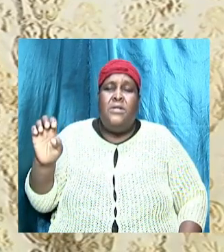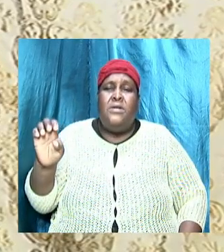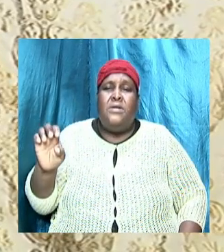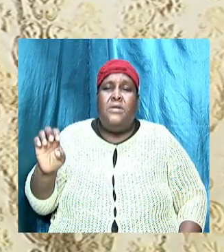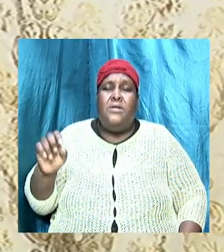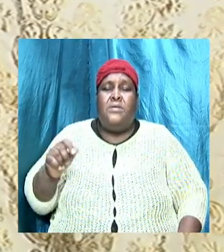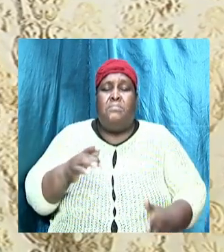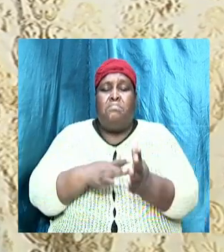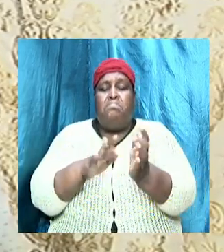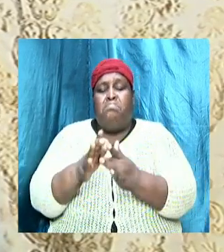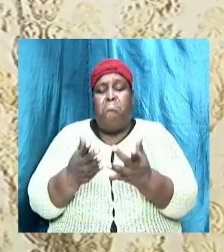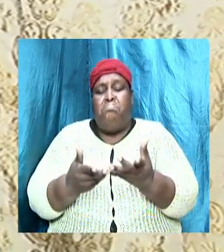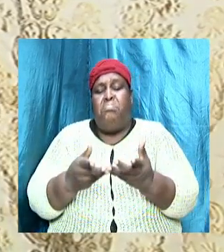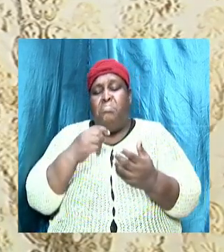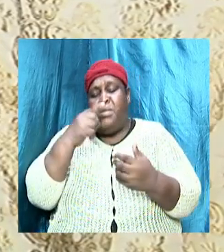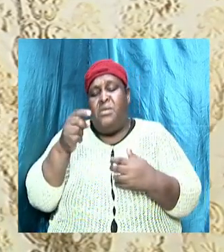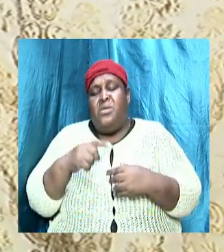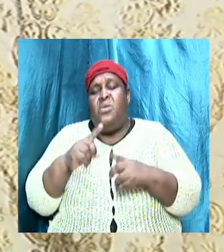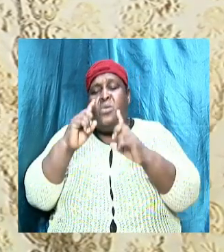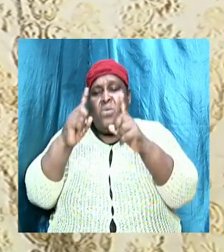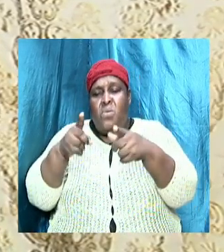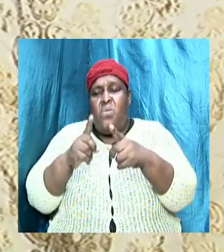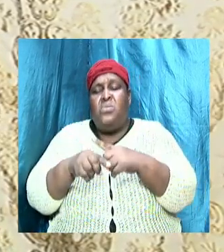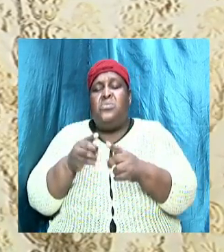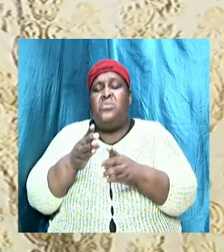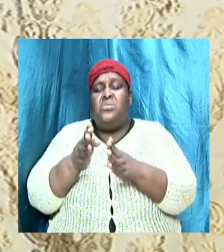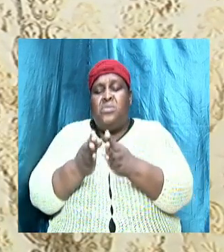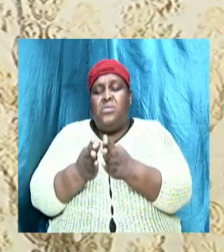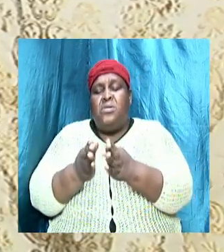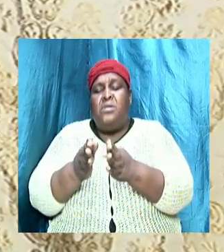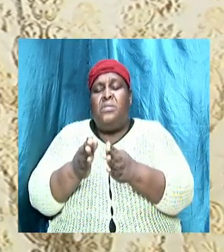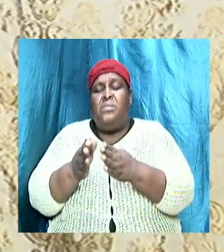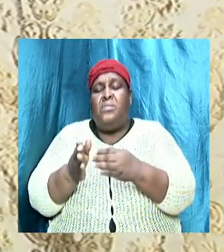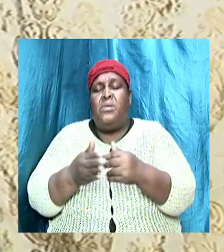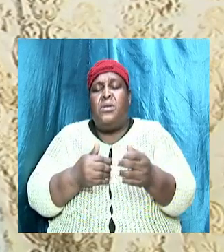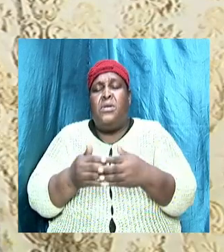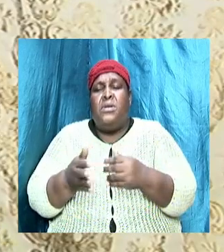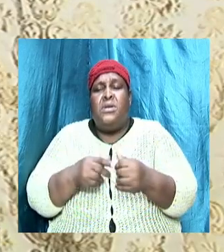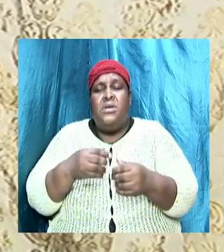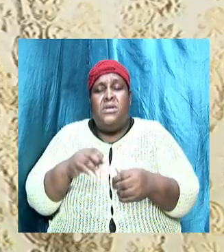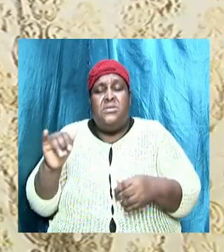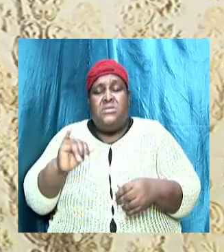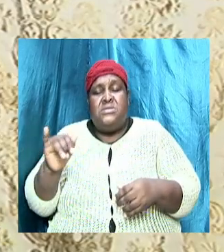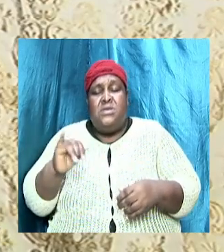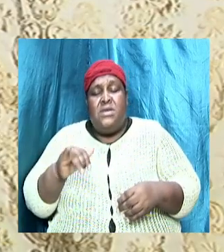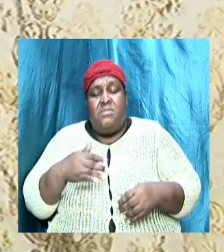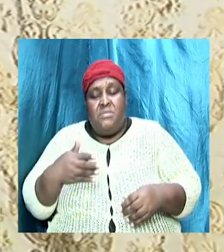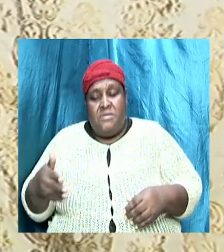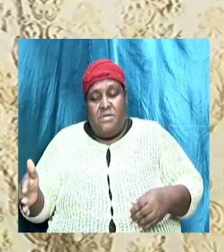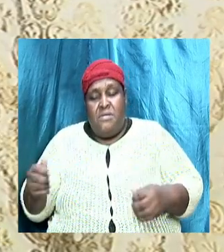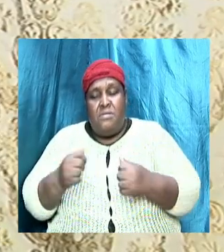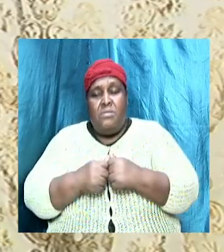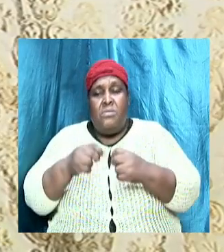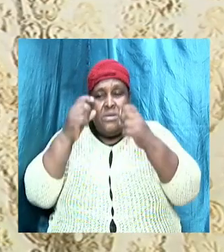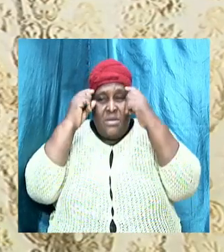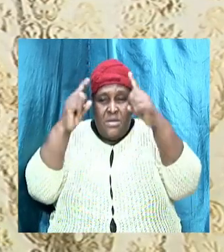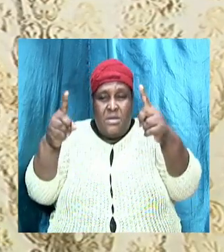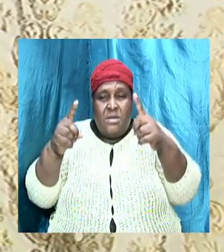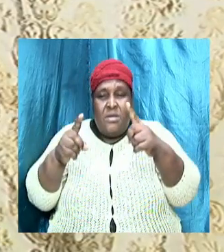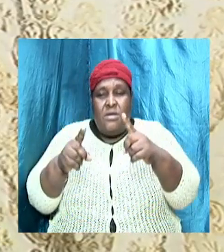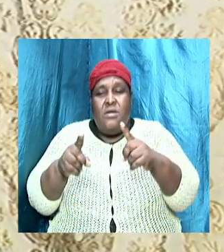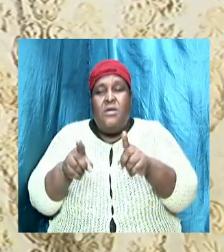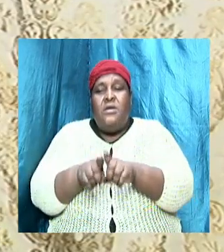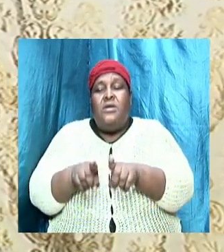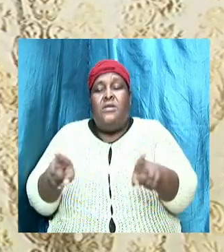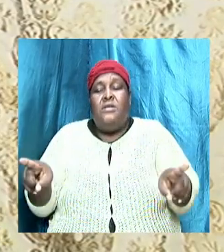like the Bible tells us what to do. And it's the same thing with doctrines. The Bible tells us the different type of doctrines that